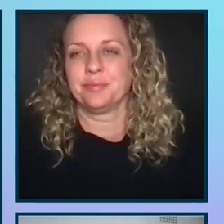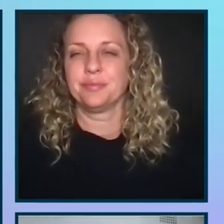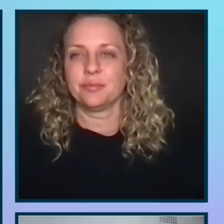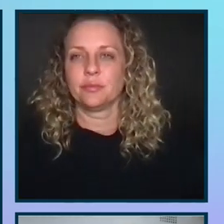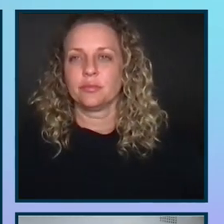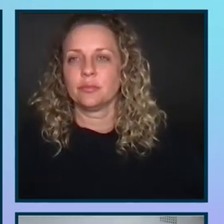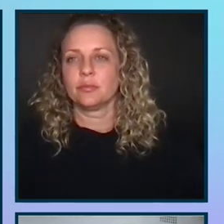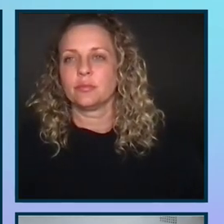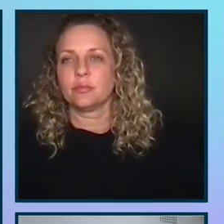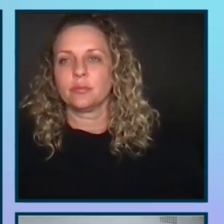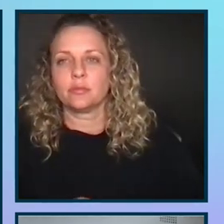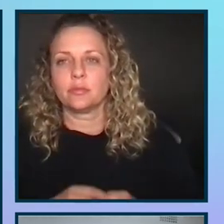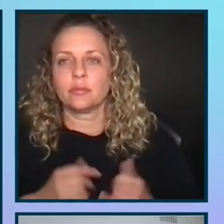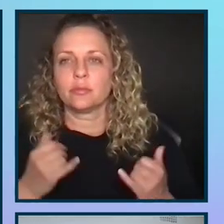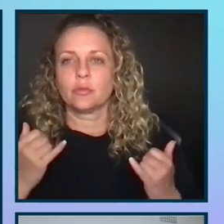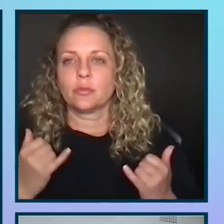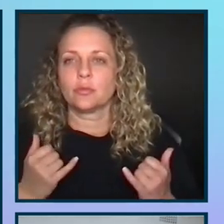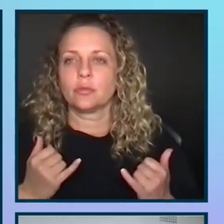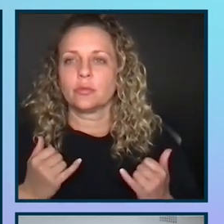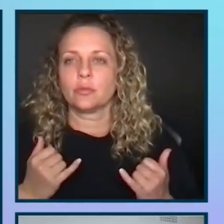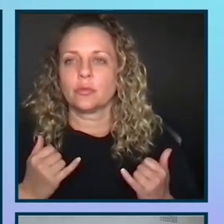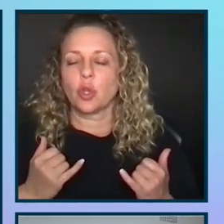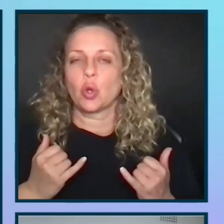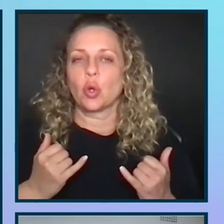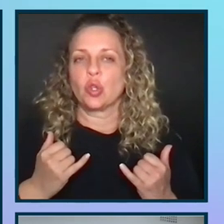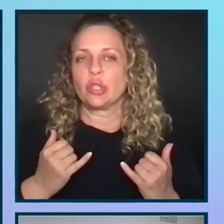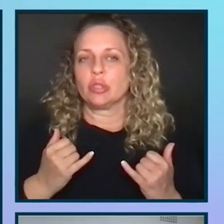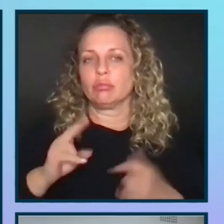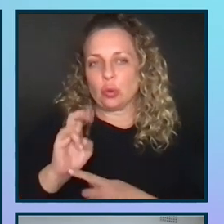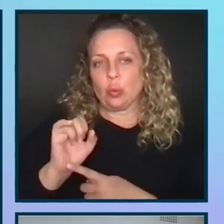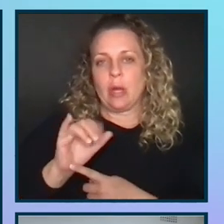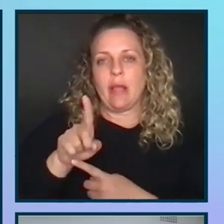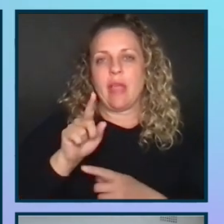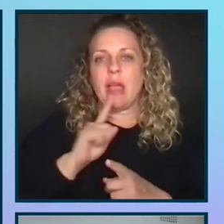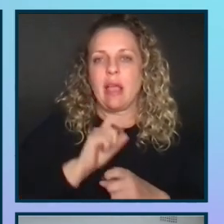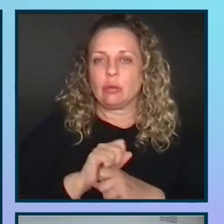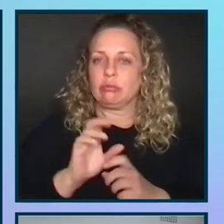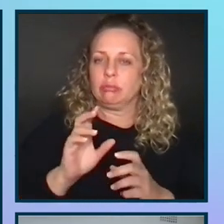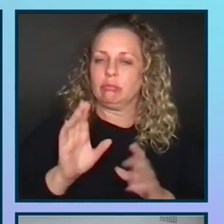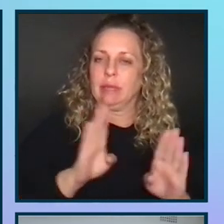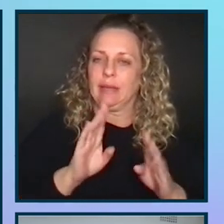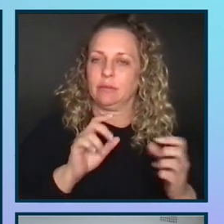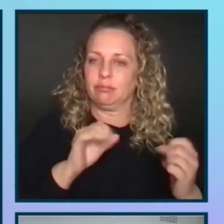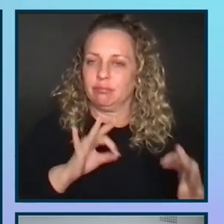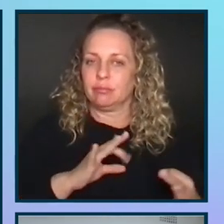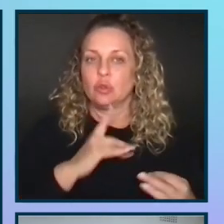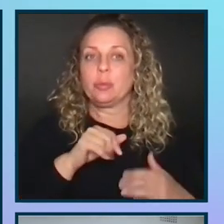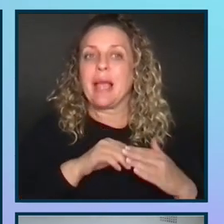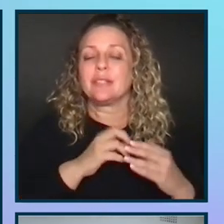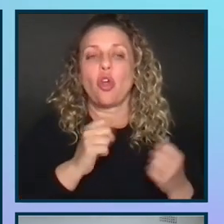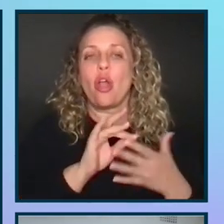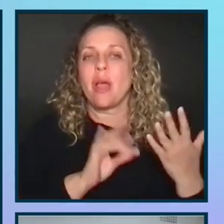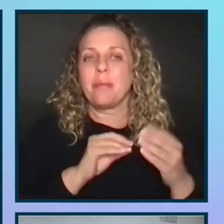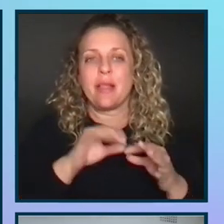or issue. So here it says actual behavior. When using a tab key, a user should be able to access all of the options within